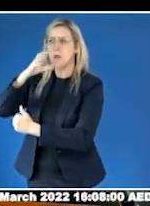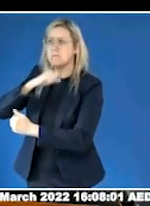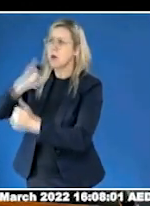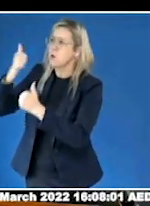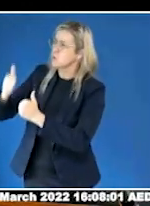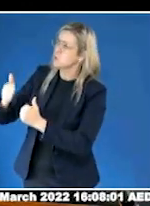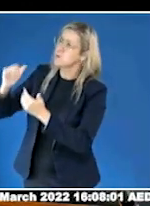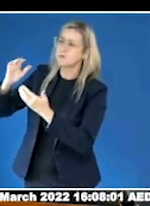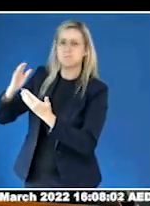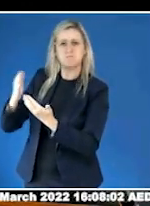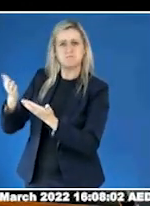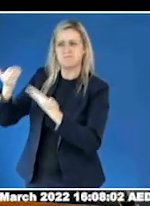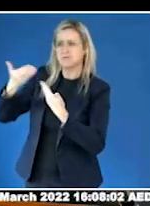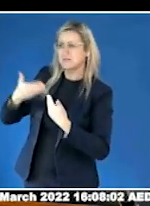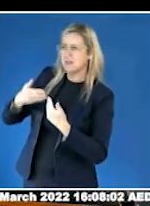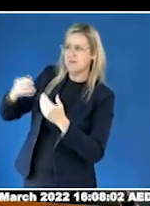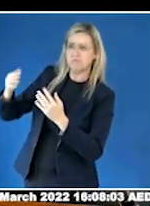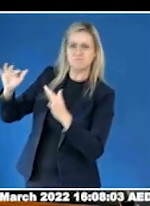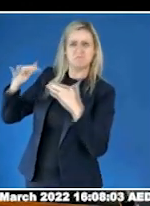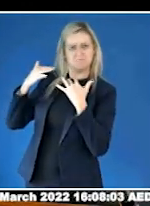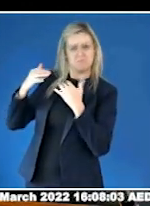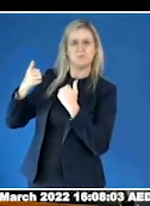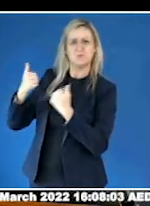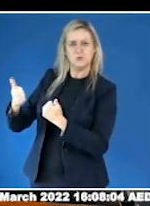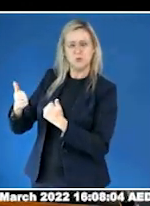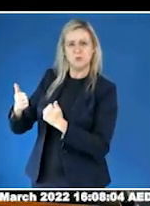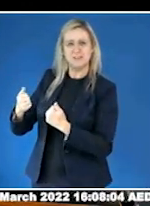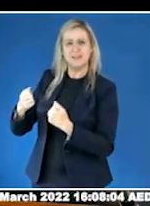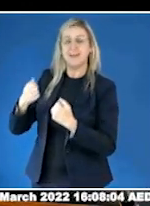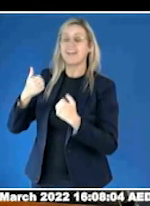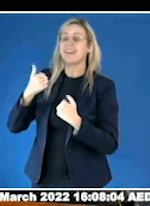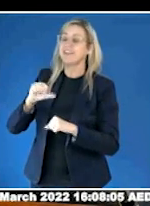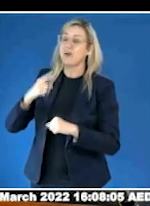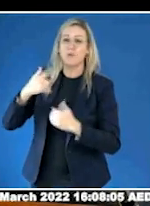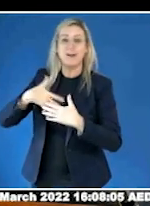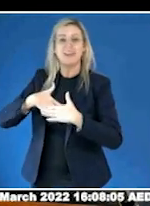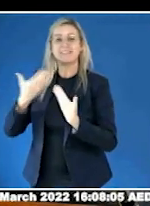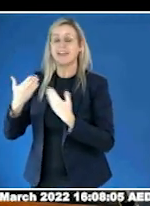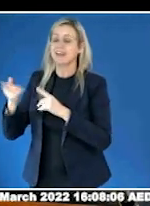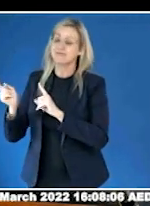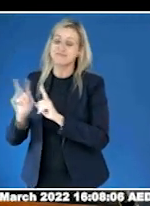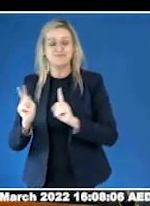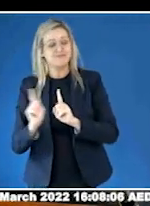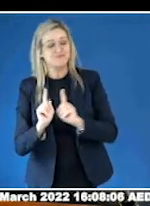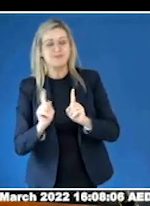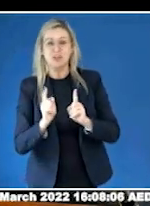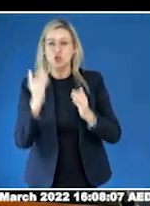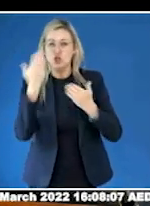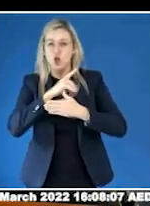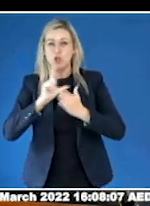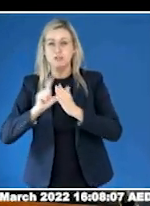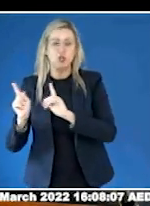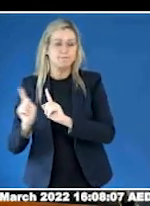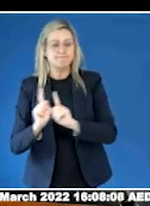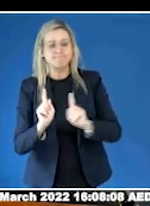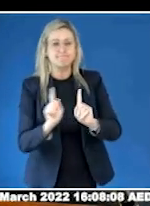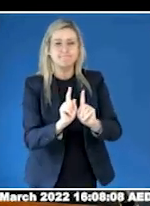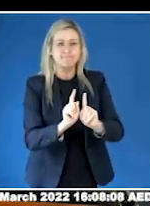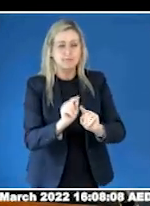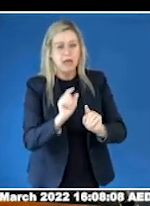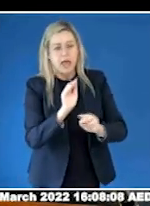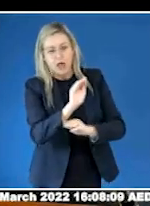Something I severely lacked. So I thought nothing of it when he took me to the back of his property in the dead of night. There he raped me.